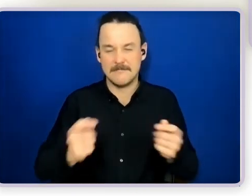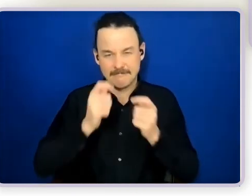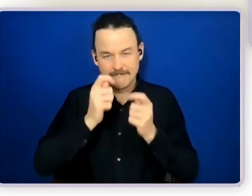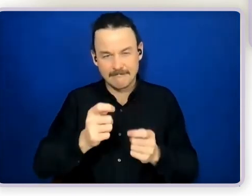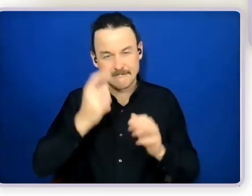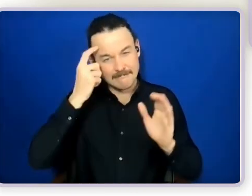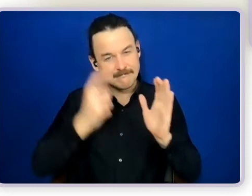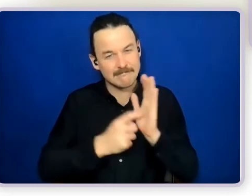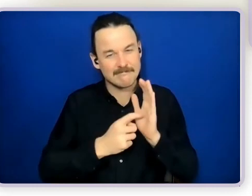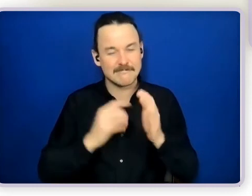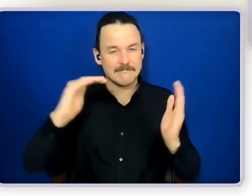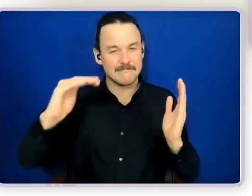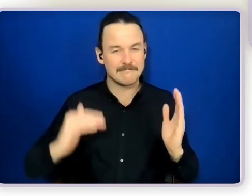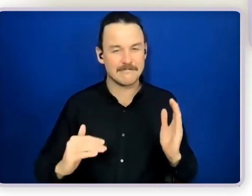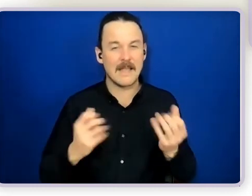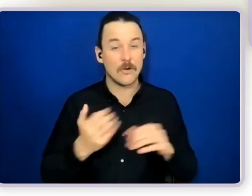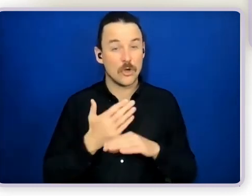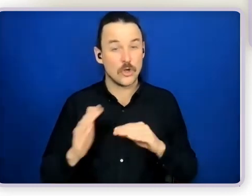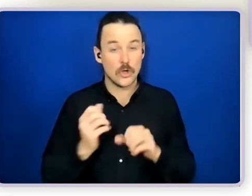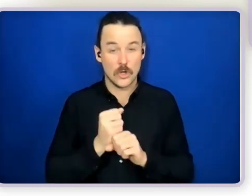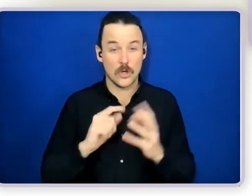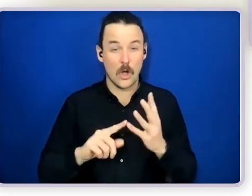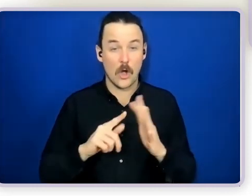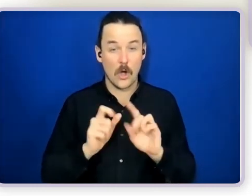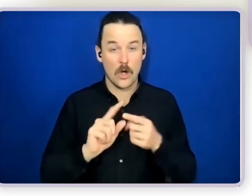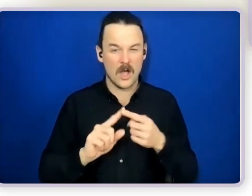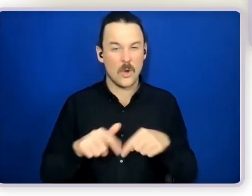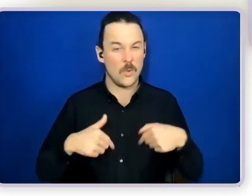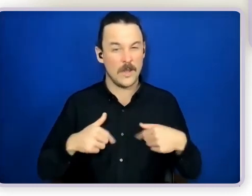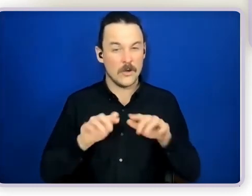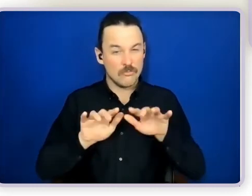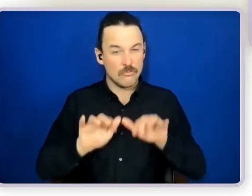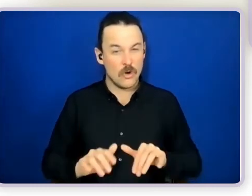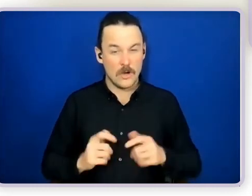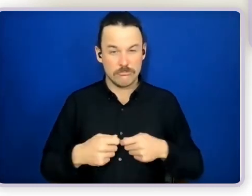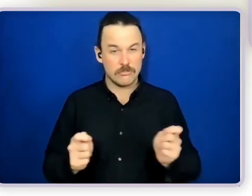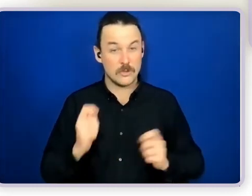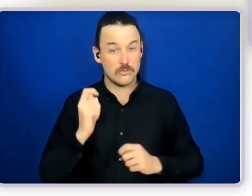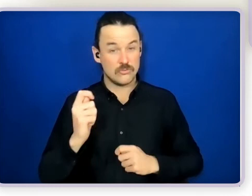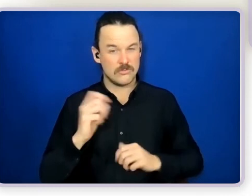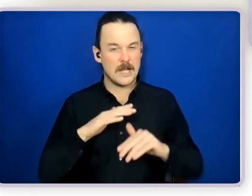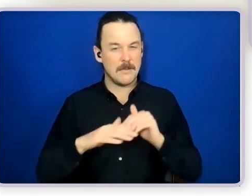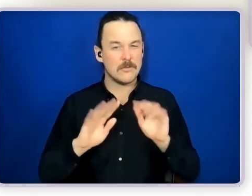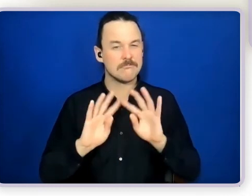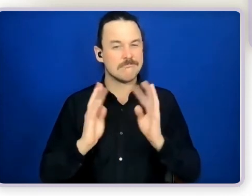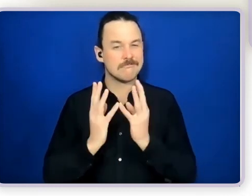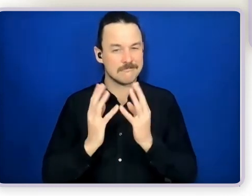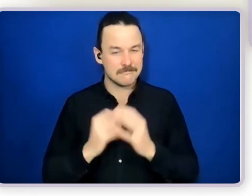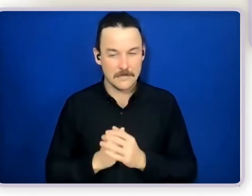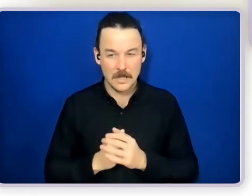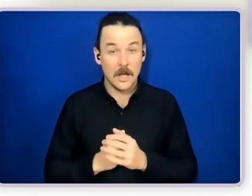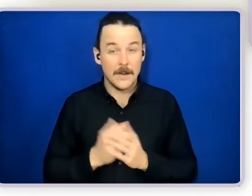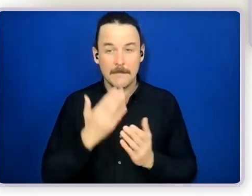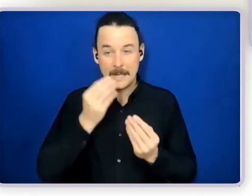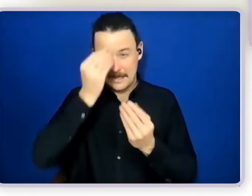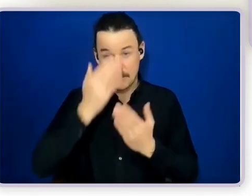that we'll be writing and releasing fairly soon on circles of support so if you're interested please let us know and we can send you that we also have a very